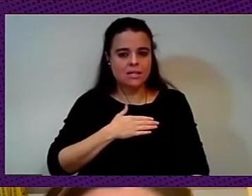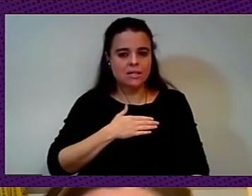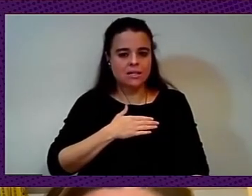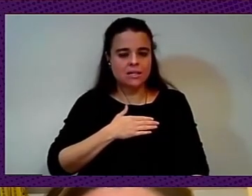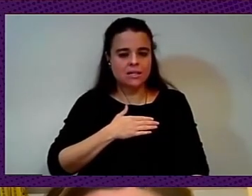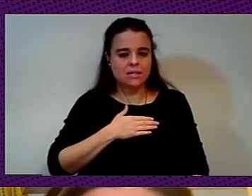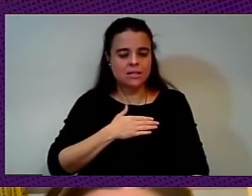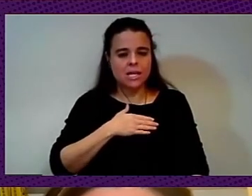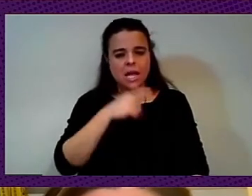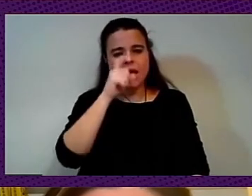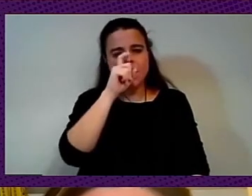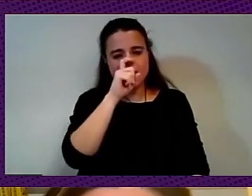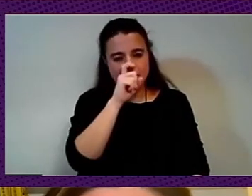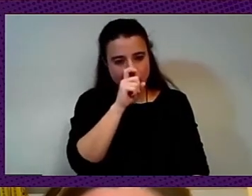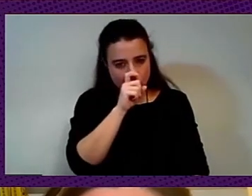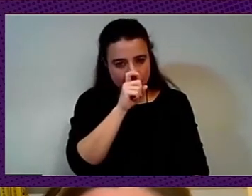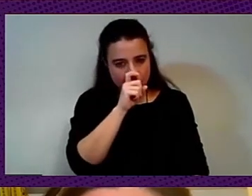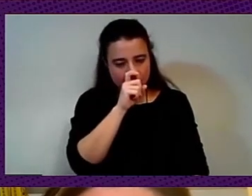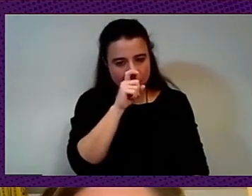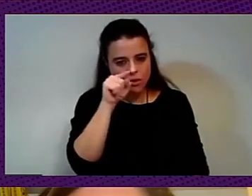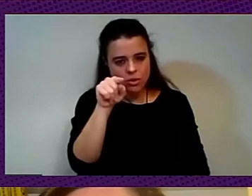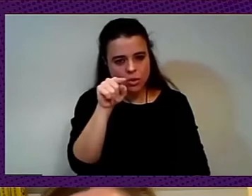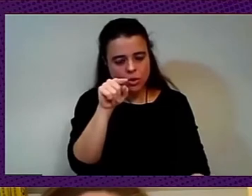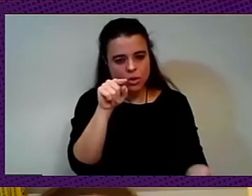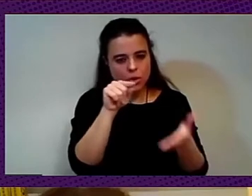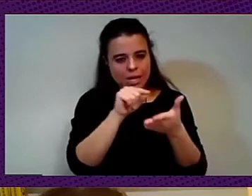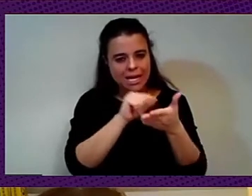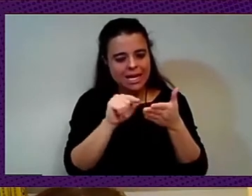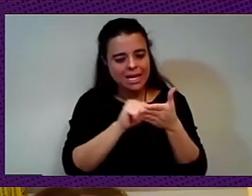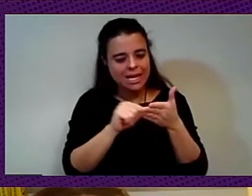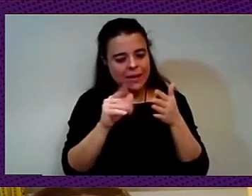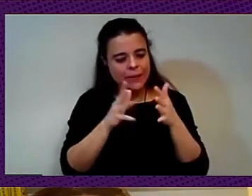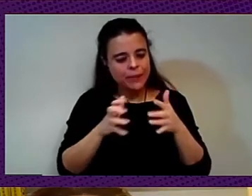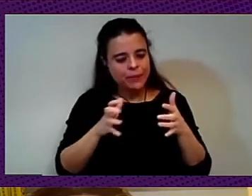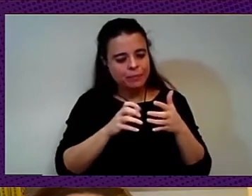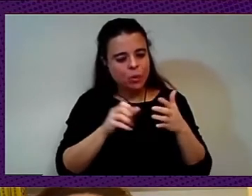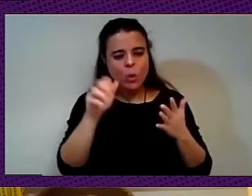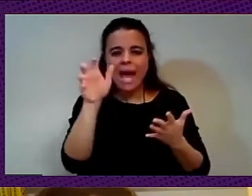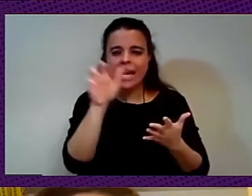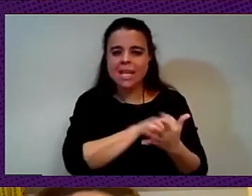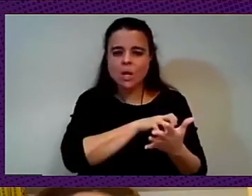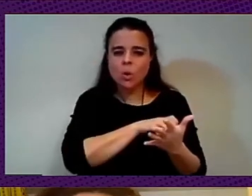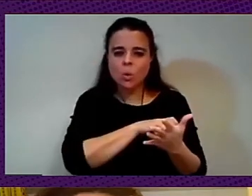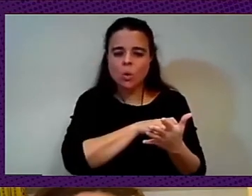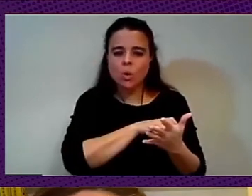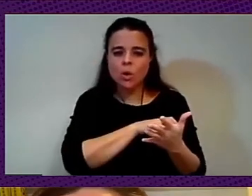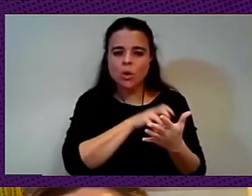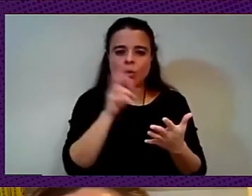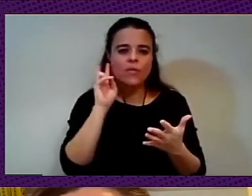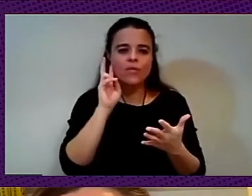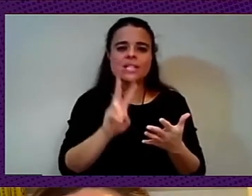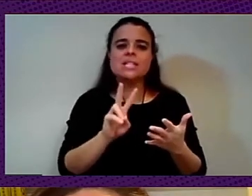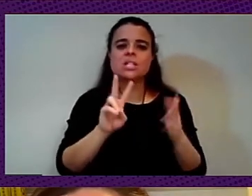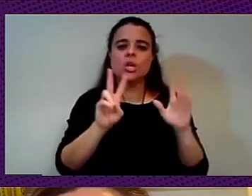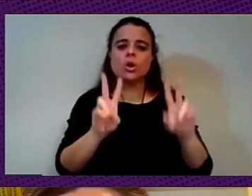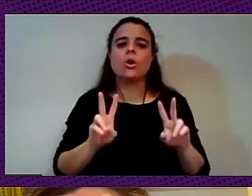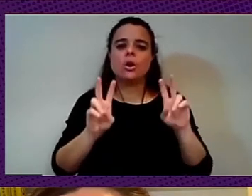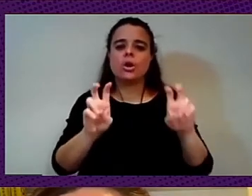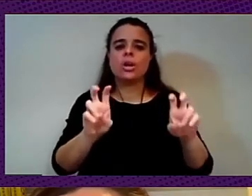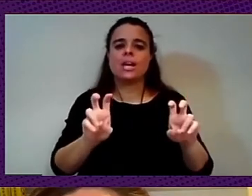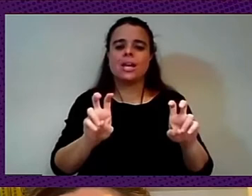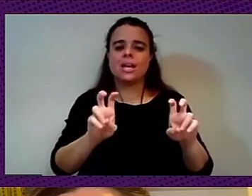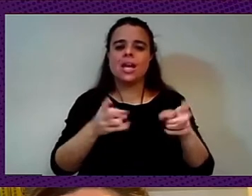like criticizing the neoliberal vision to basic income. And you argue that could be an interesting approach